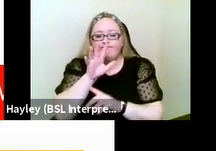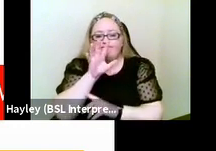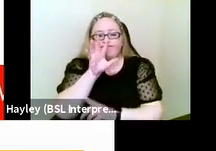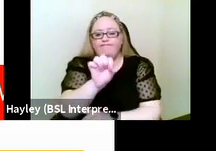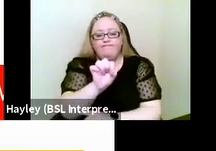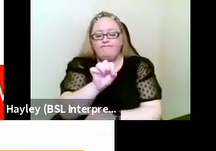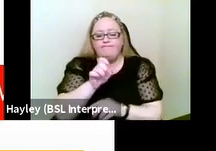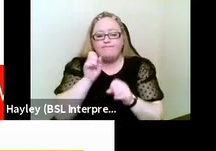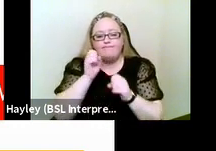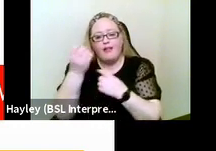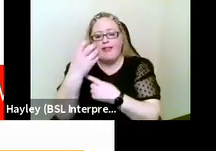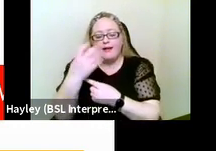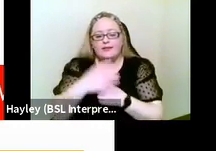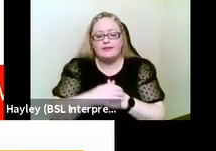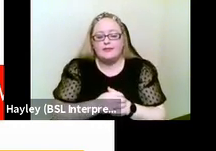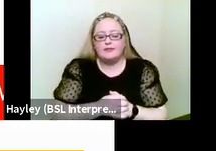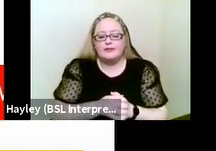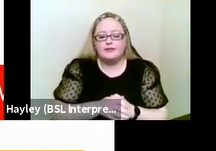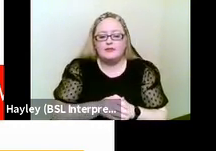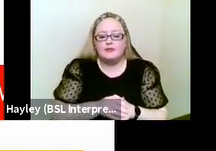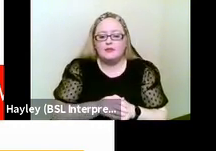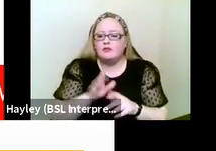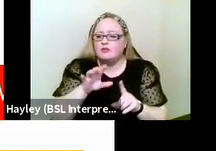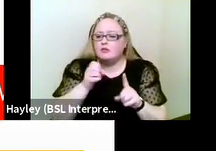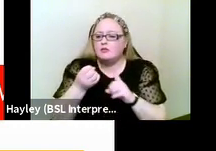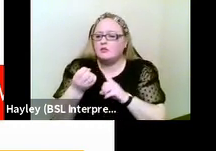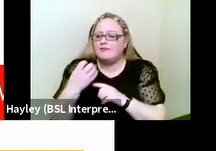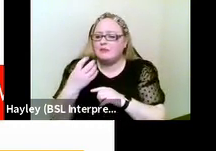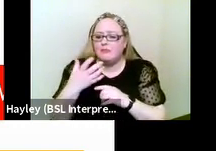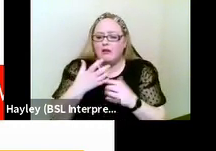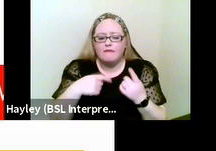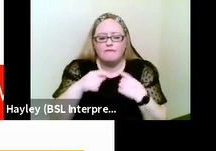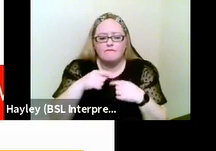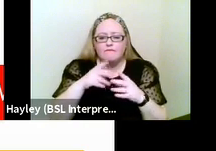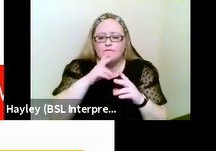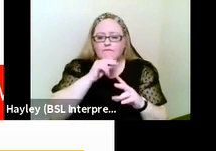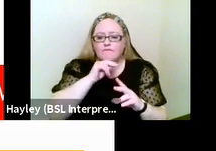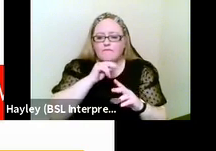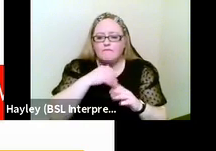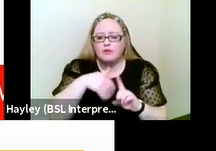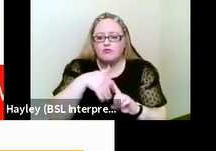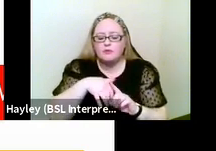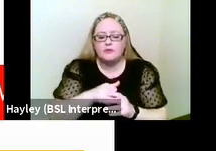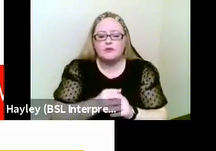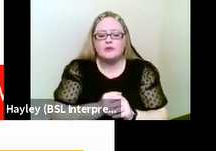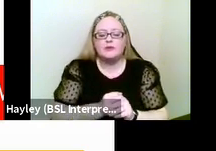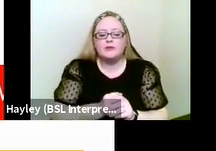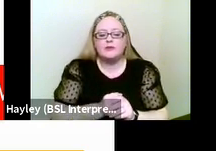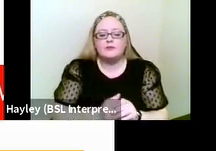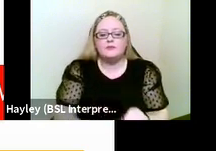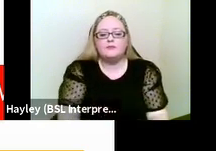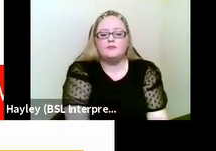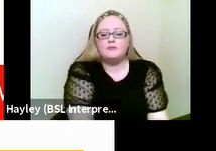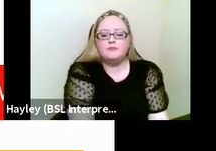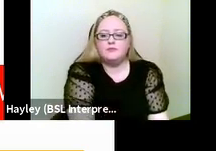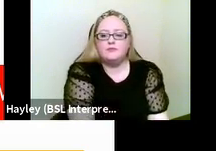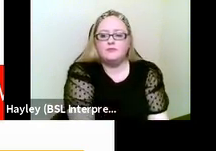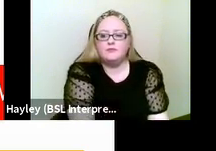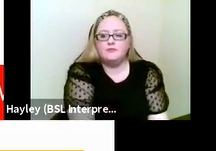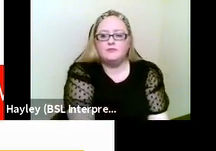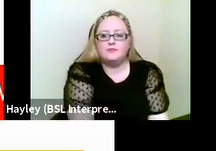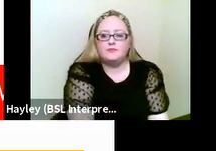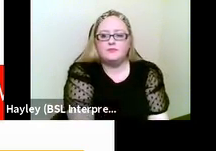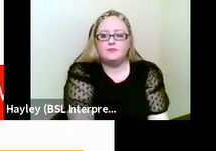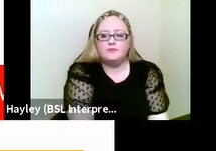see that. Oops, I'm getting some feedback. Thank you. So what do we do? Well, we